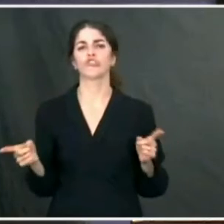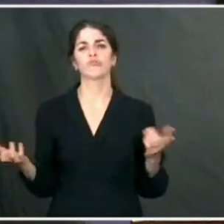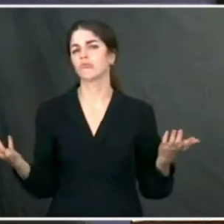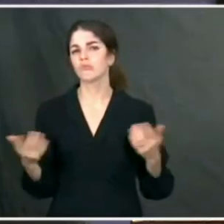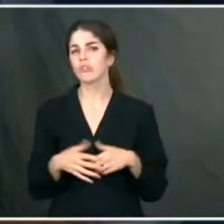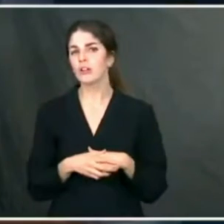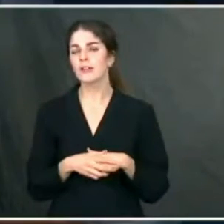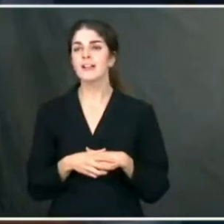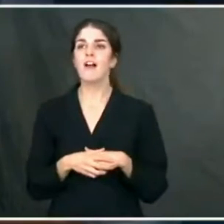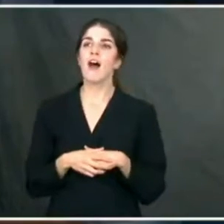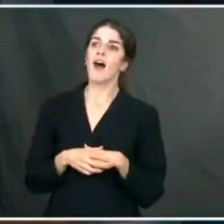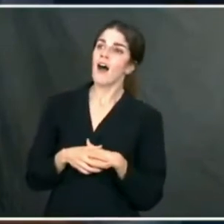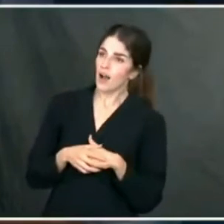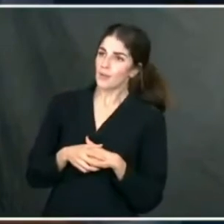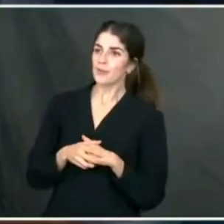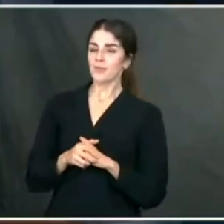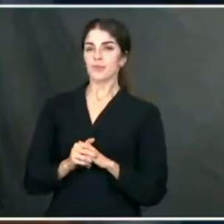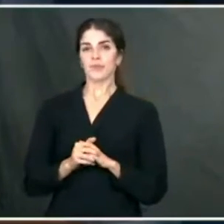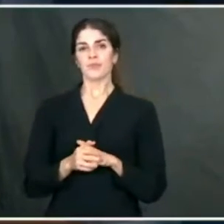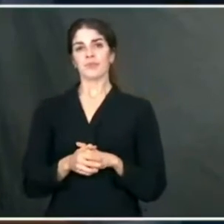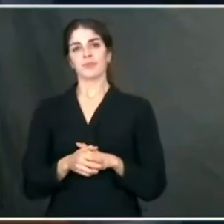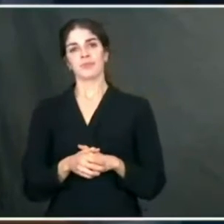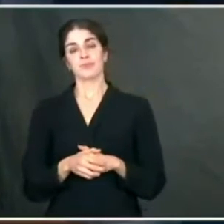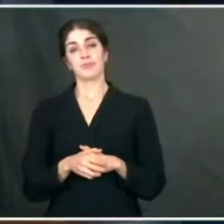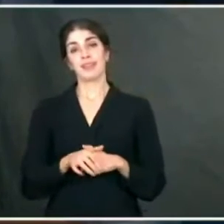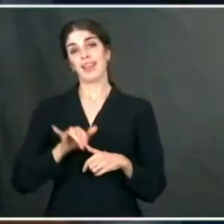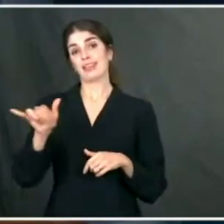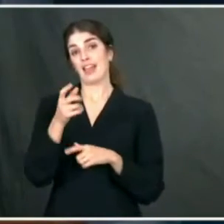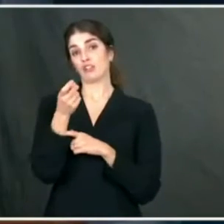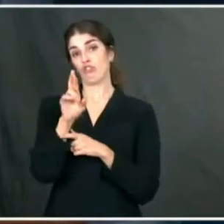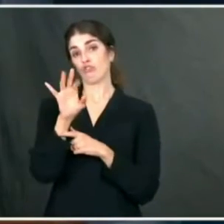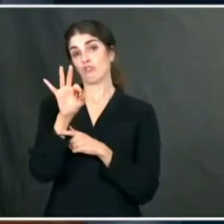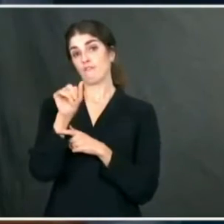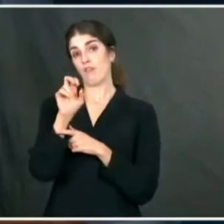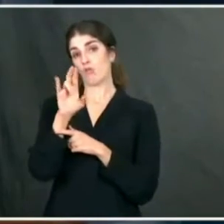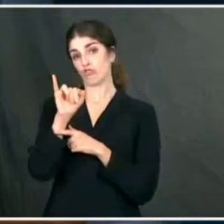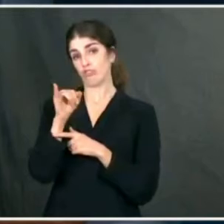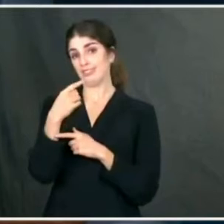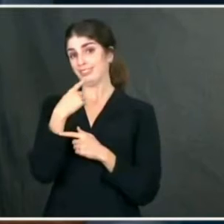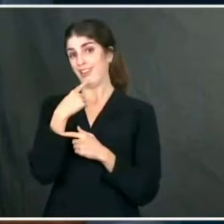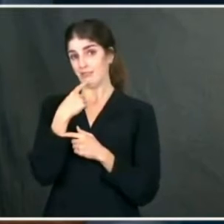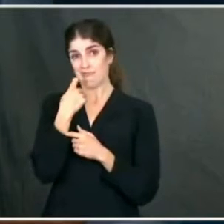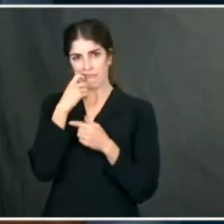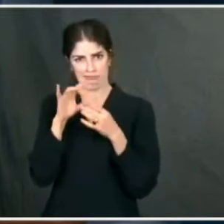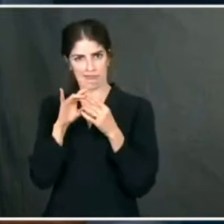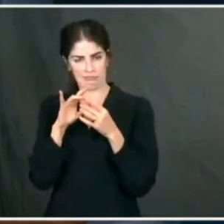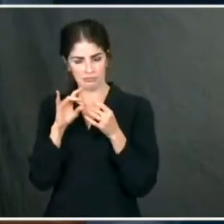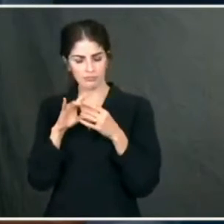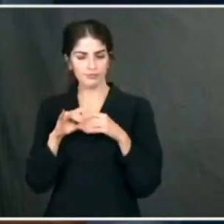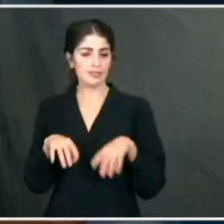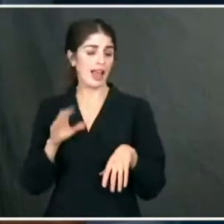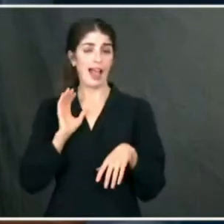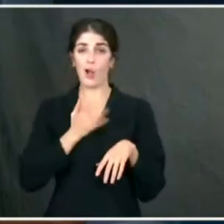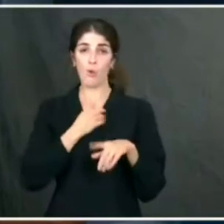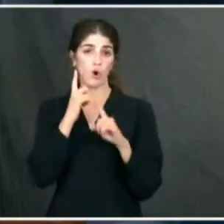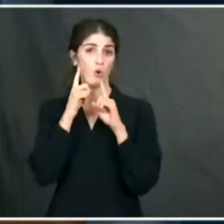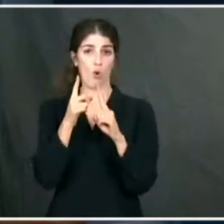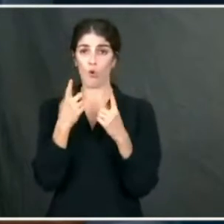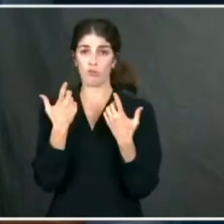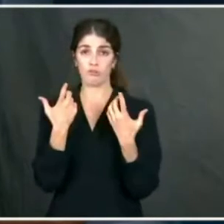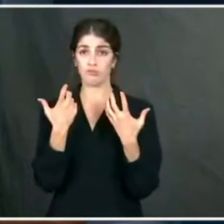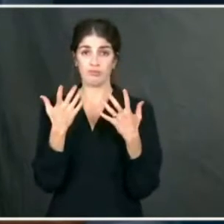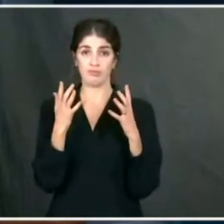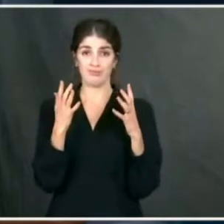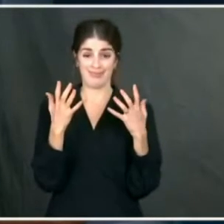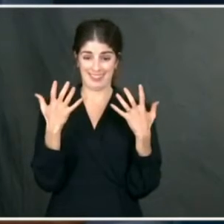own situations? Well, as Dr. Fauci conveyed, our objective is to ensure that health and